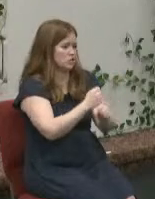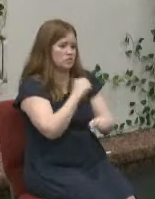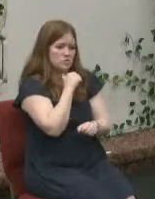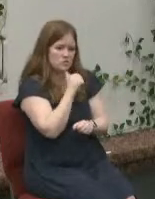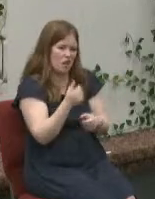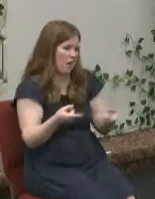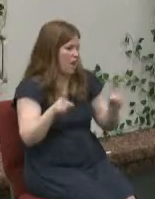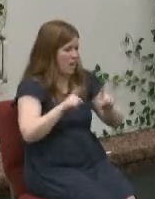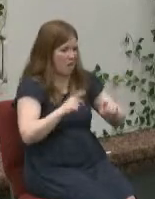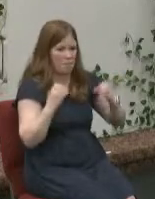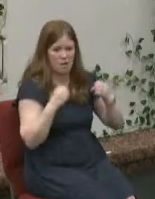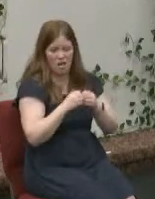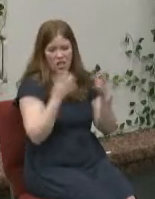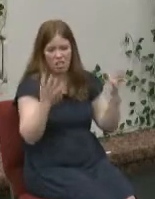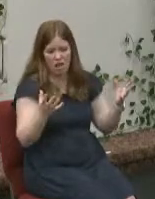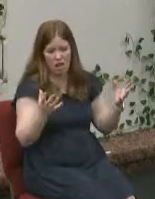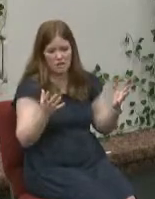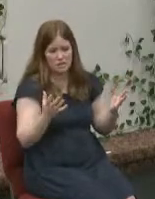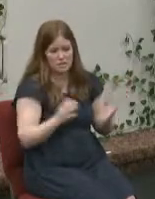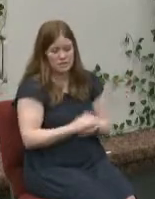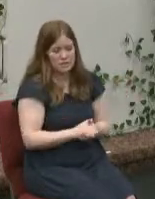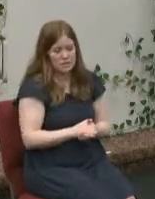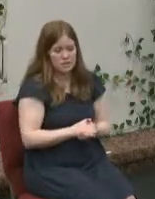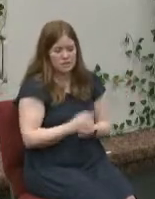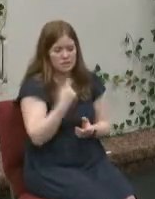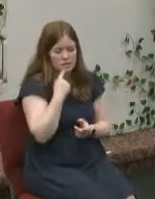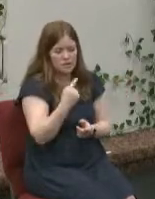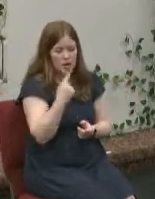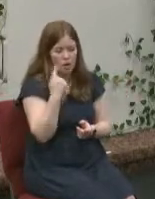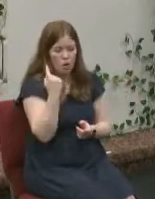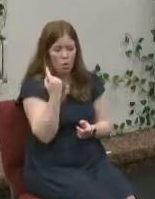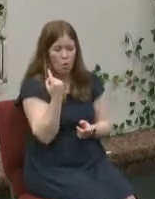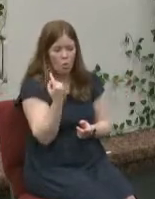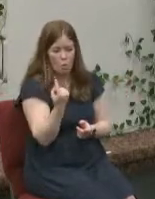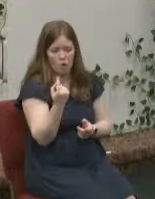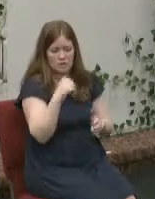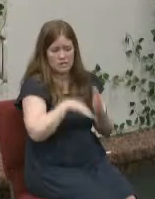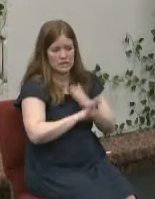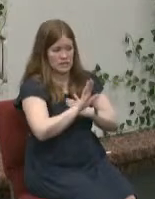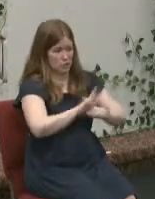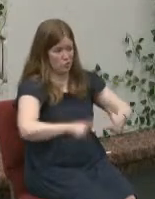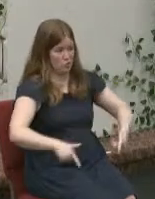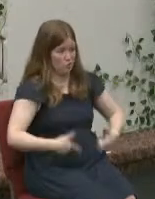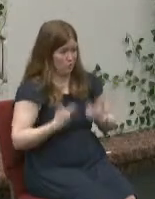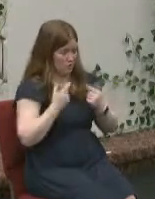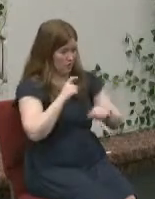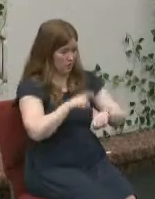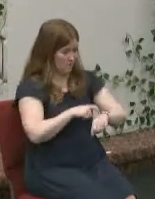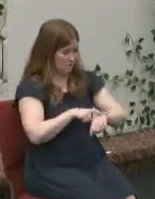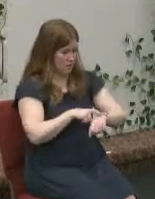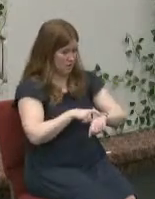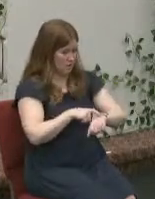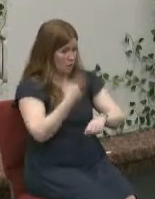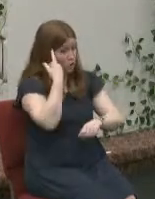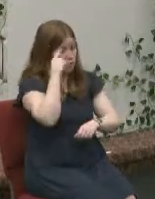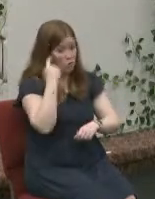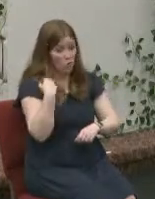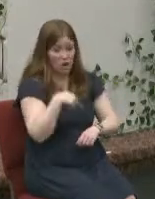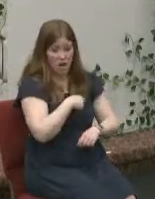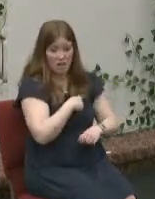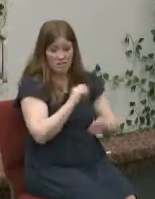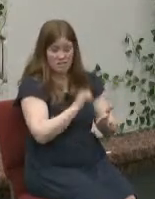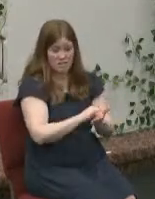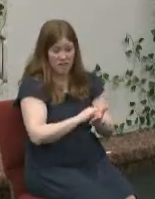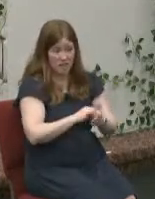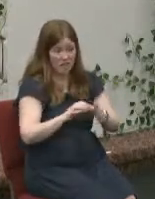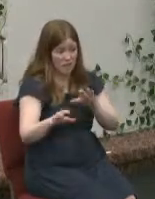the article said once in a lifetime for us that kind of life quake